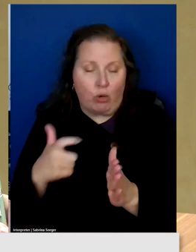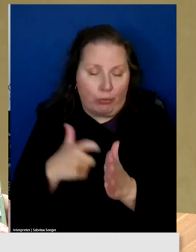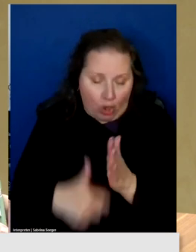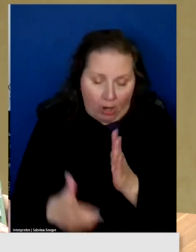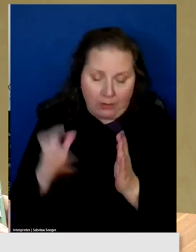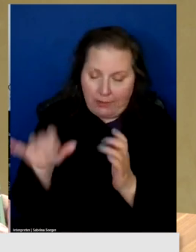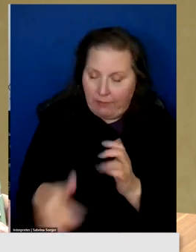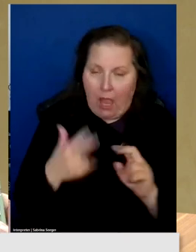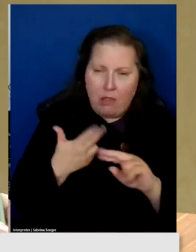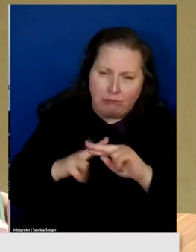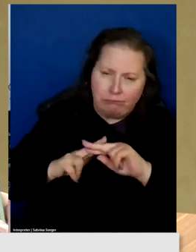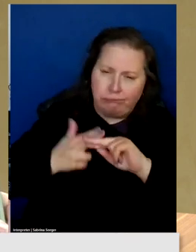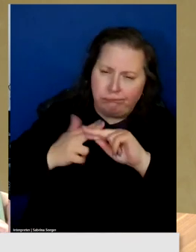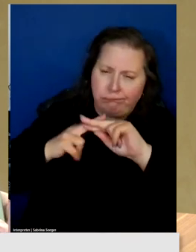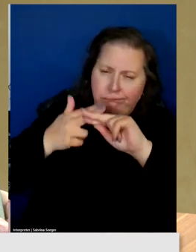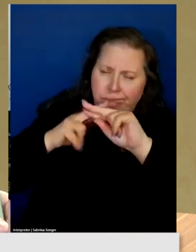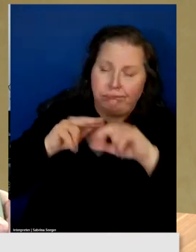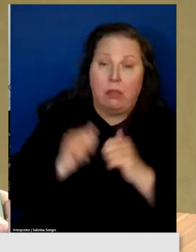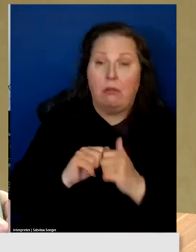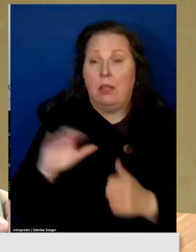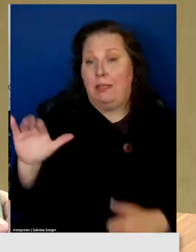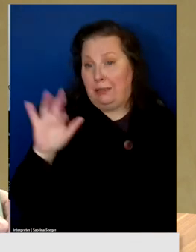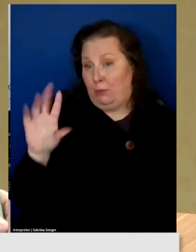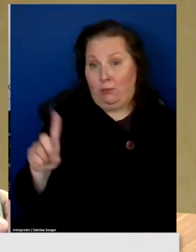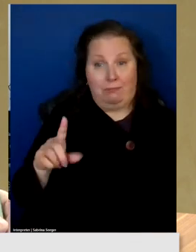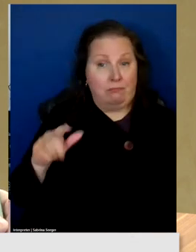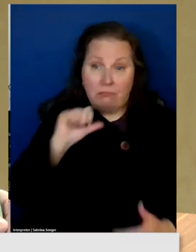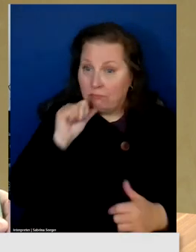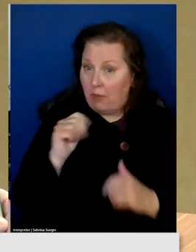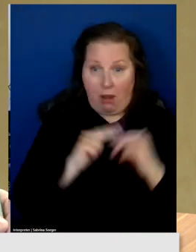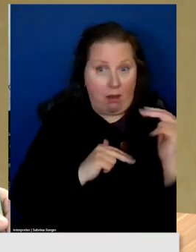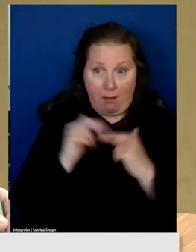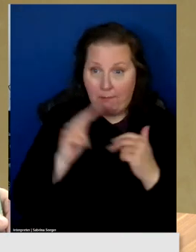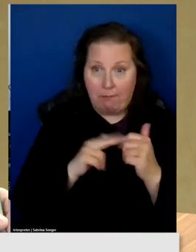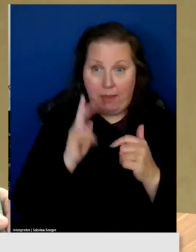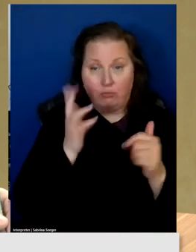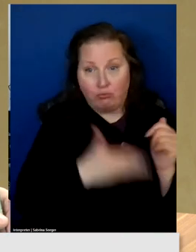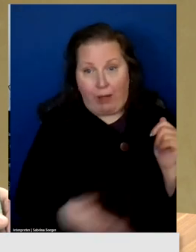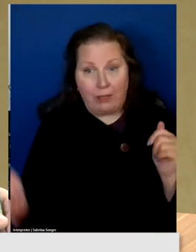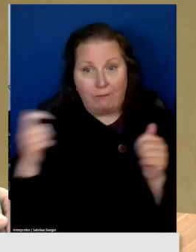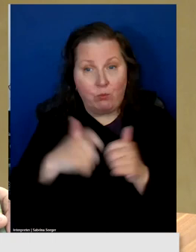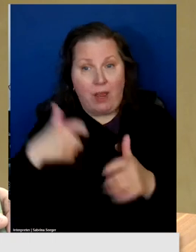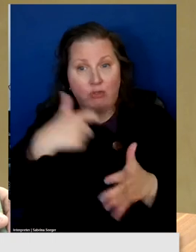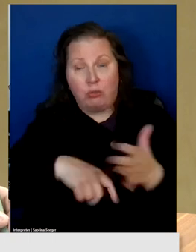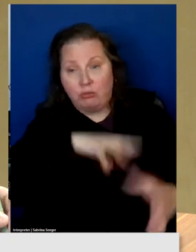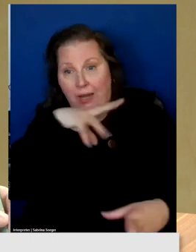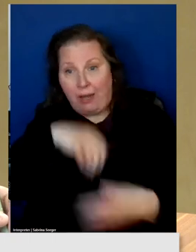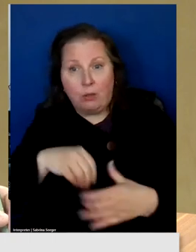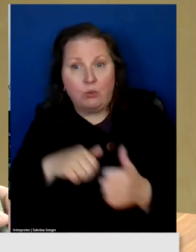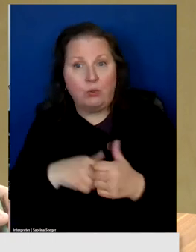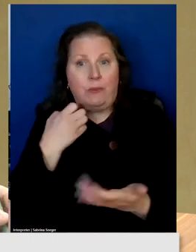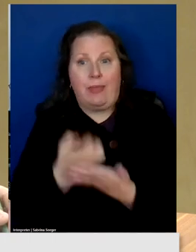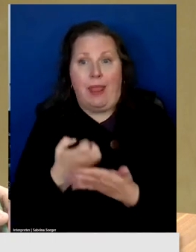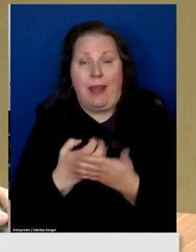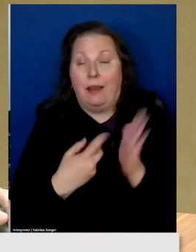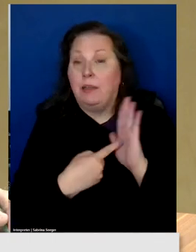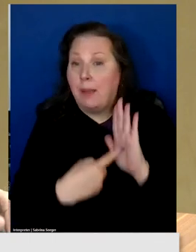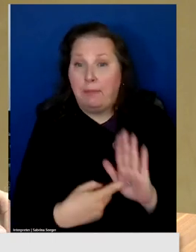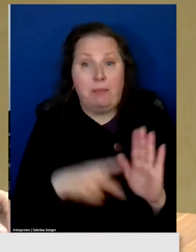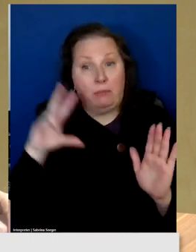Uh, additionally, the CUDs have not built the right of way charges into their economic models.